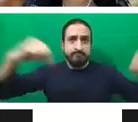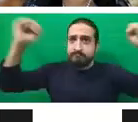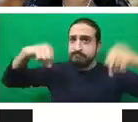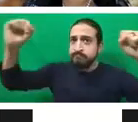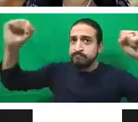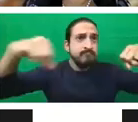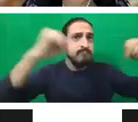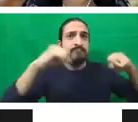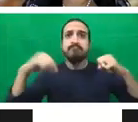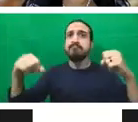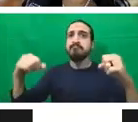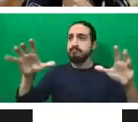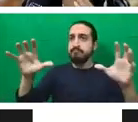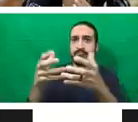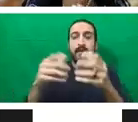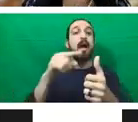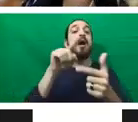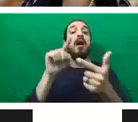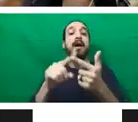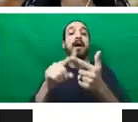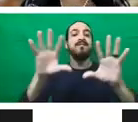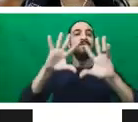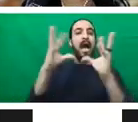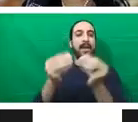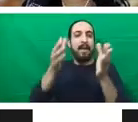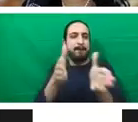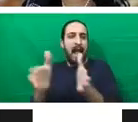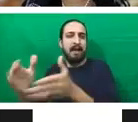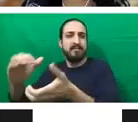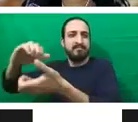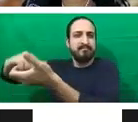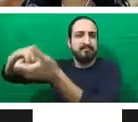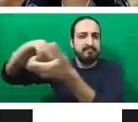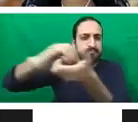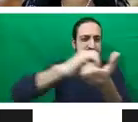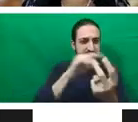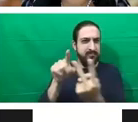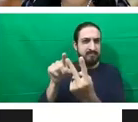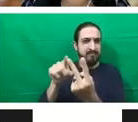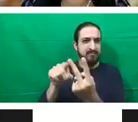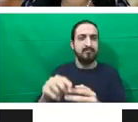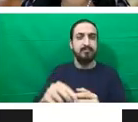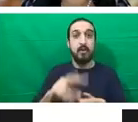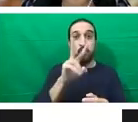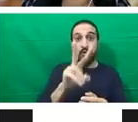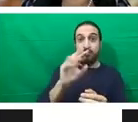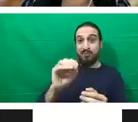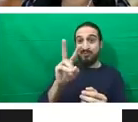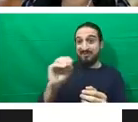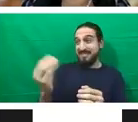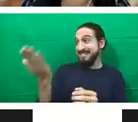been connecting the dots. And in 2020, UNFGA released its own value proposition on